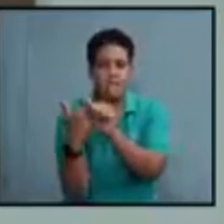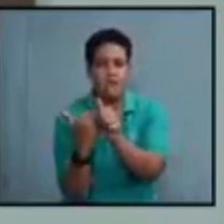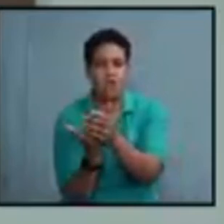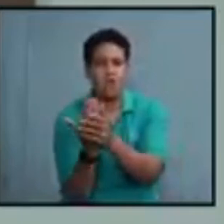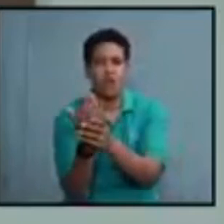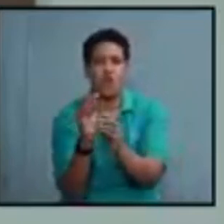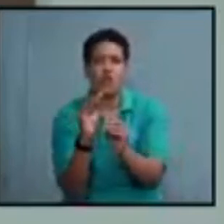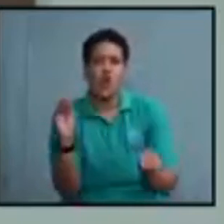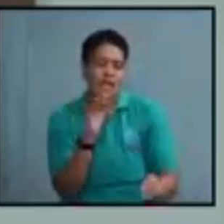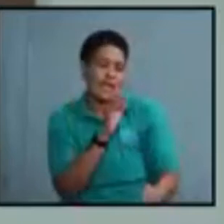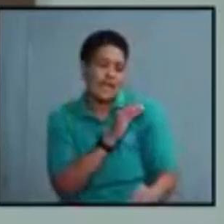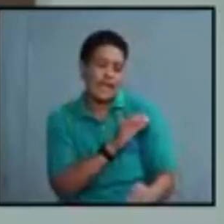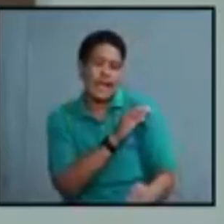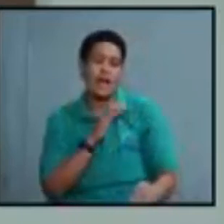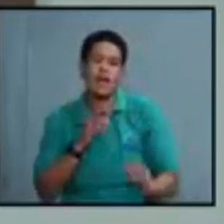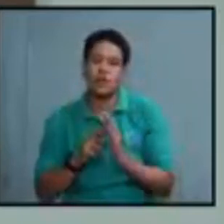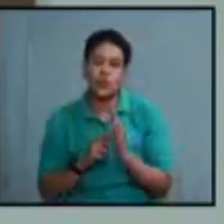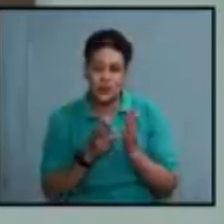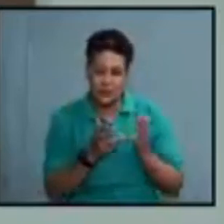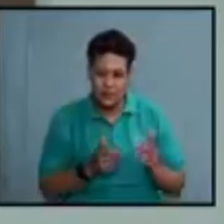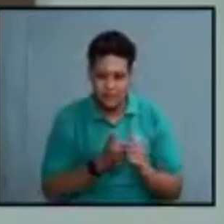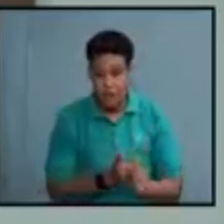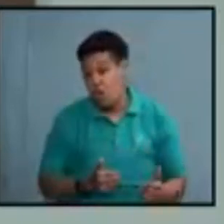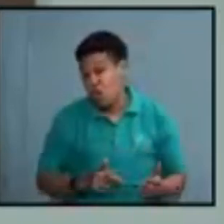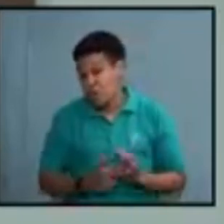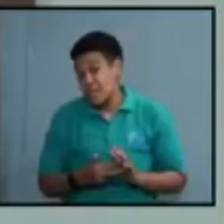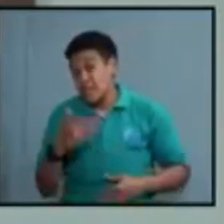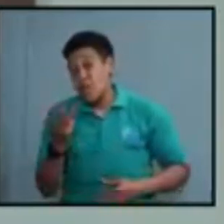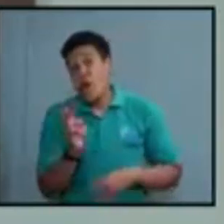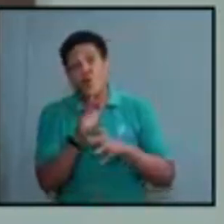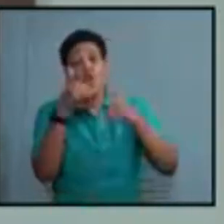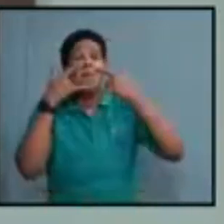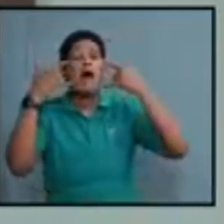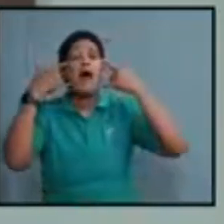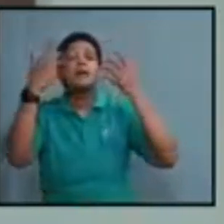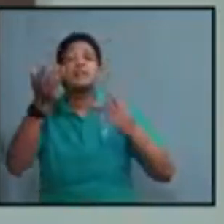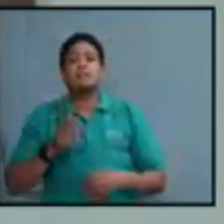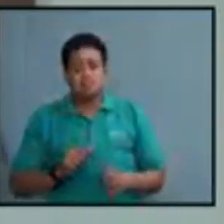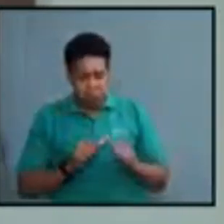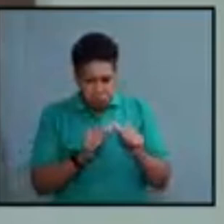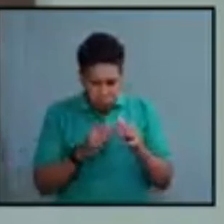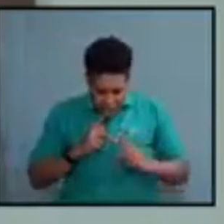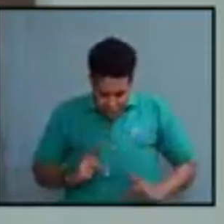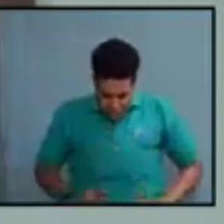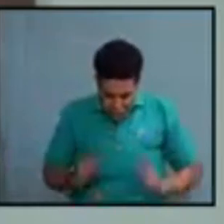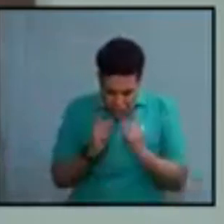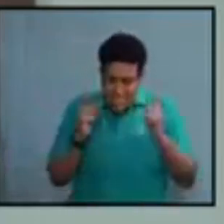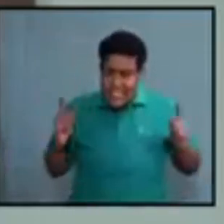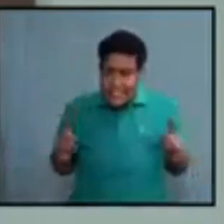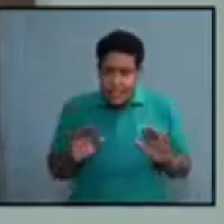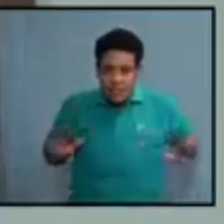the non-clinical protocols. Meaning, wearing your mask, maintaining a physical distance,